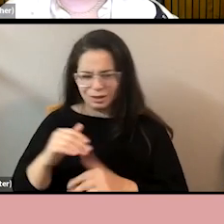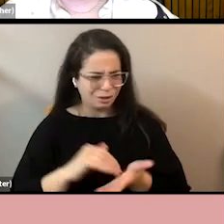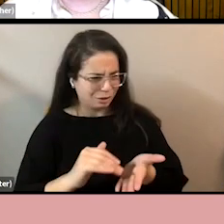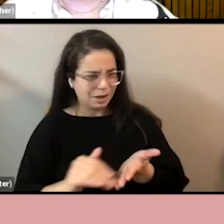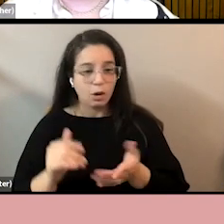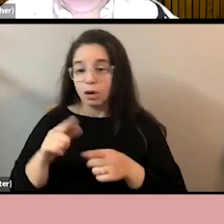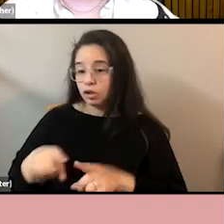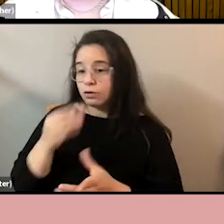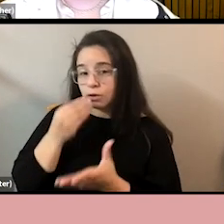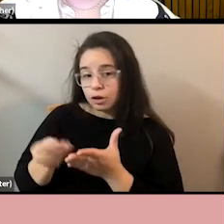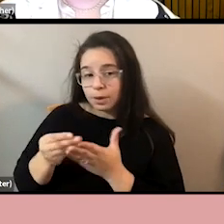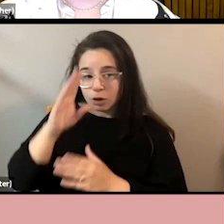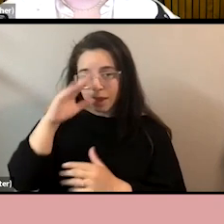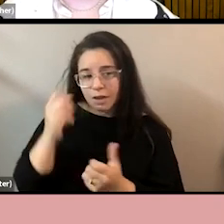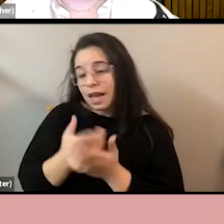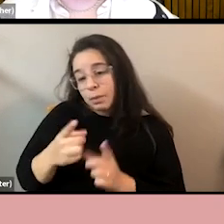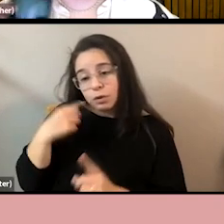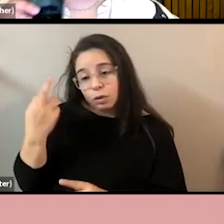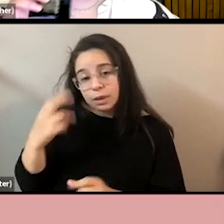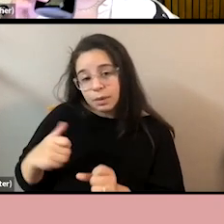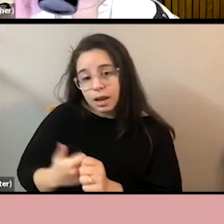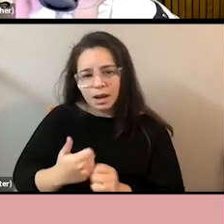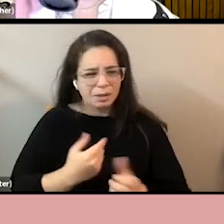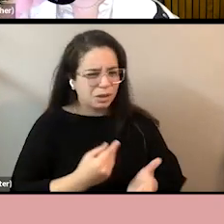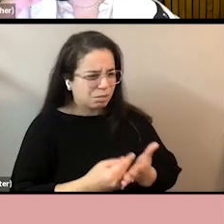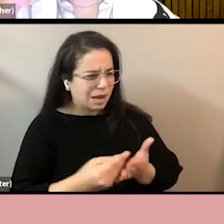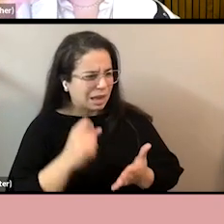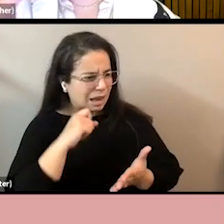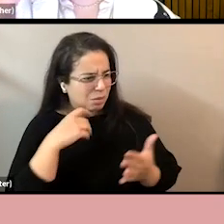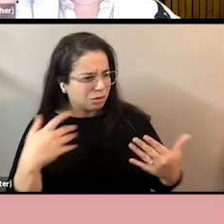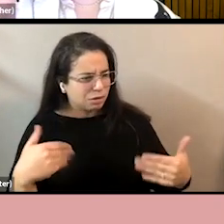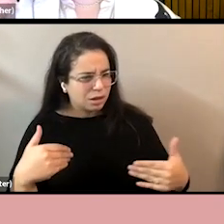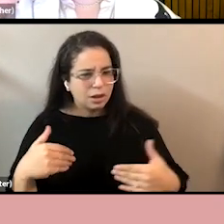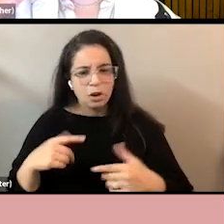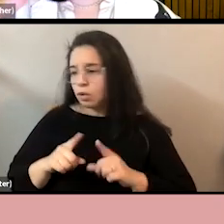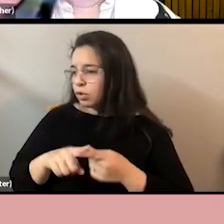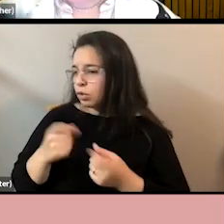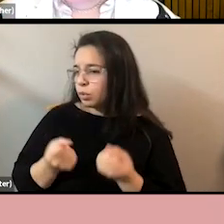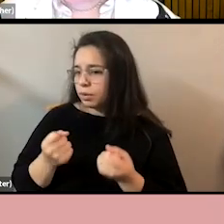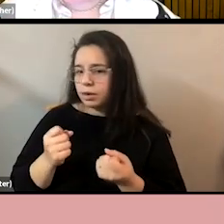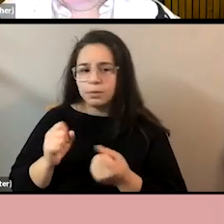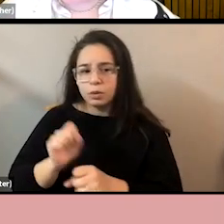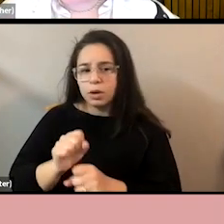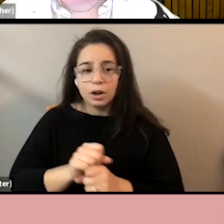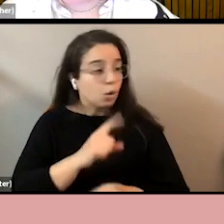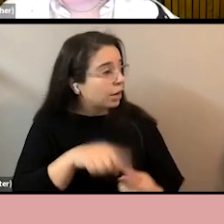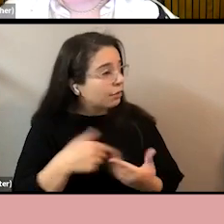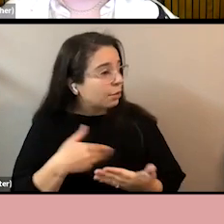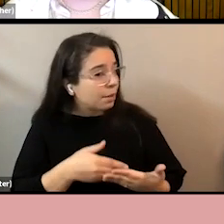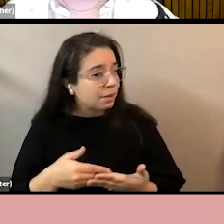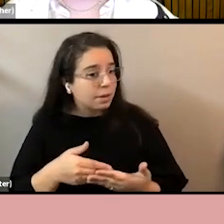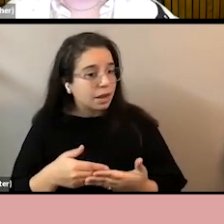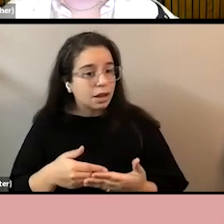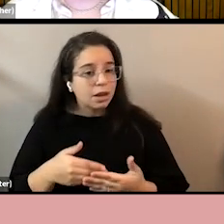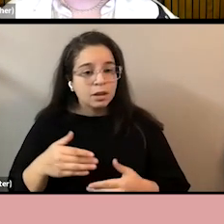Going grocery shopping. You know, everything happens for a reason. I'm just buying apps. Commuting to work. So when are going to have a baby? Watching TV. We have to keep the